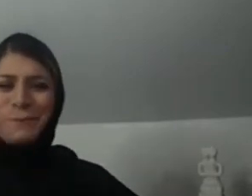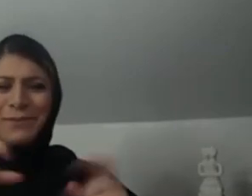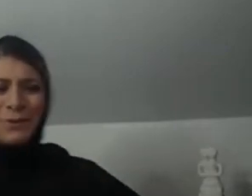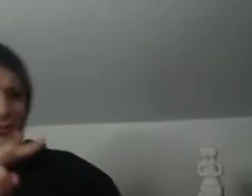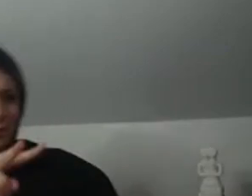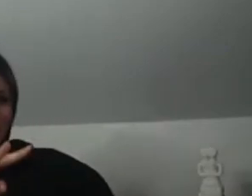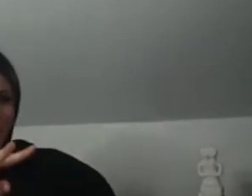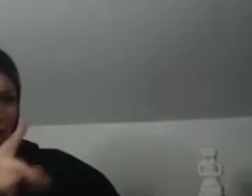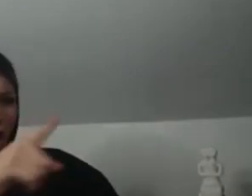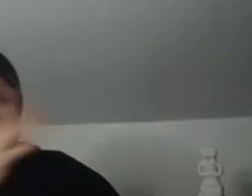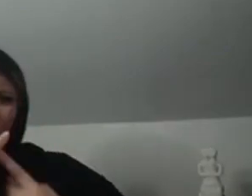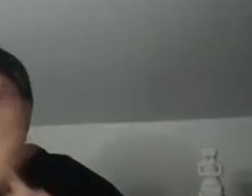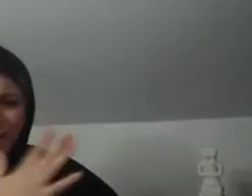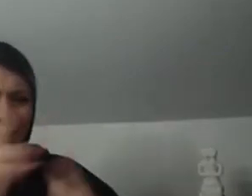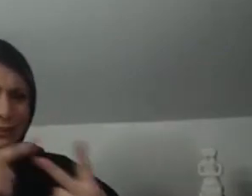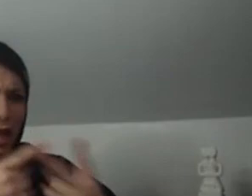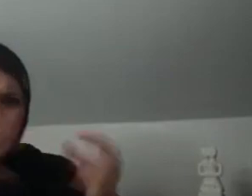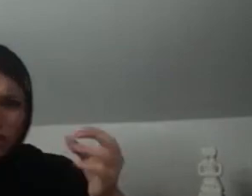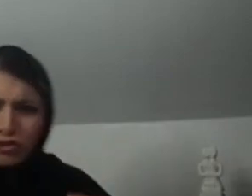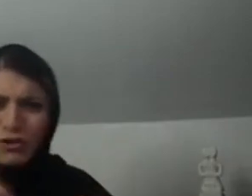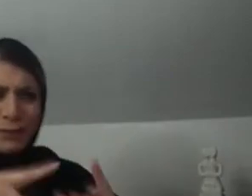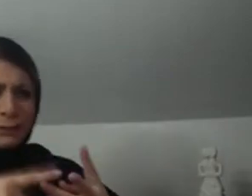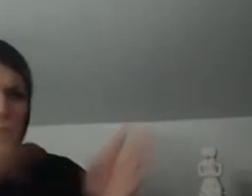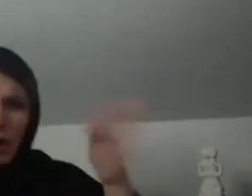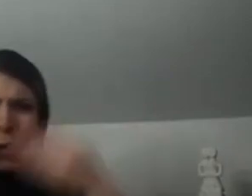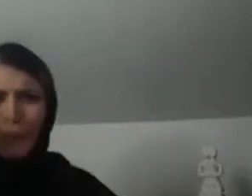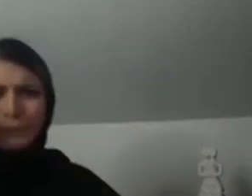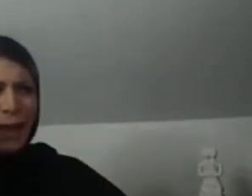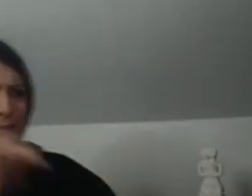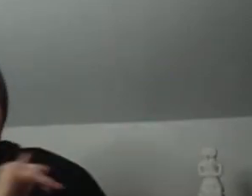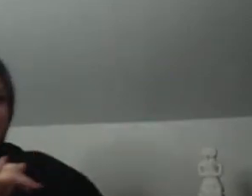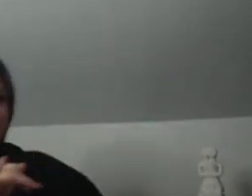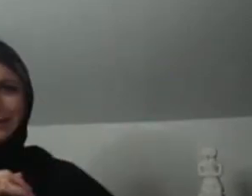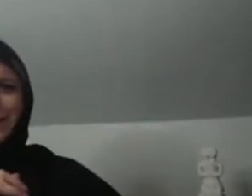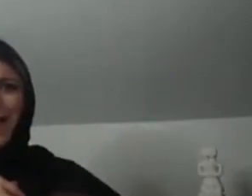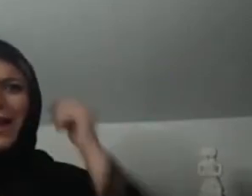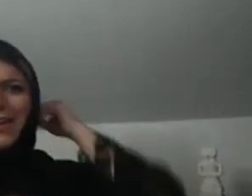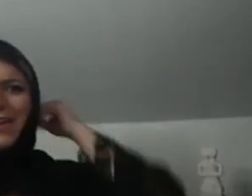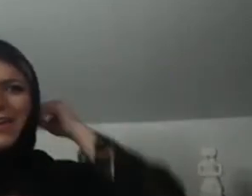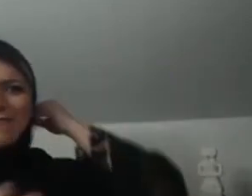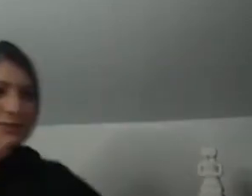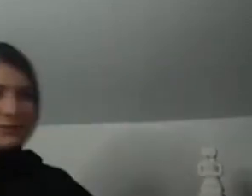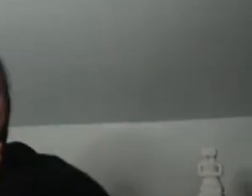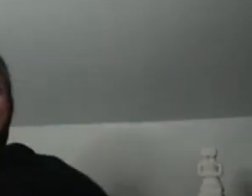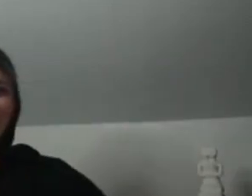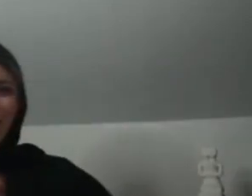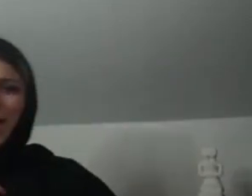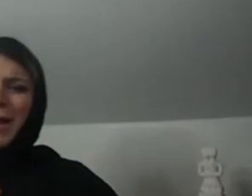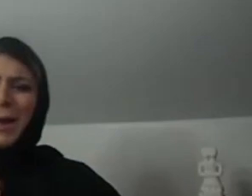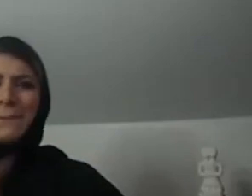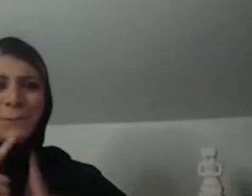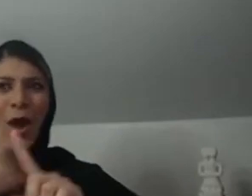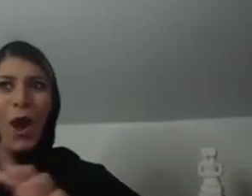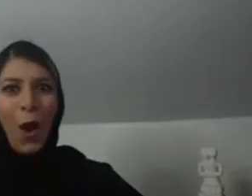it's, I think, just, just with your faith and just with your dress, it puts people on,